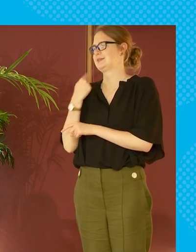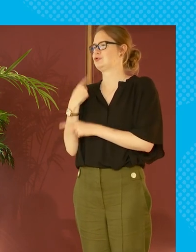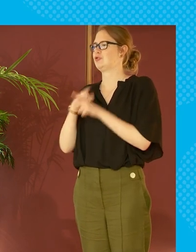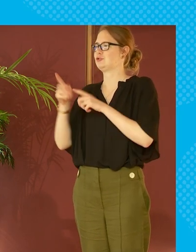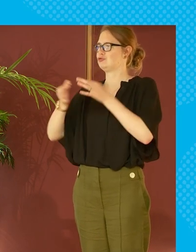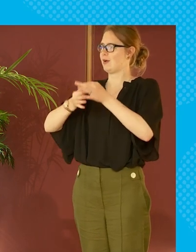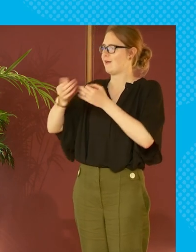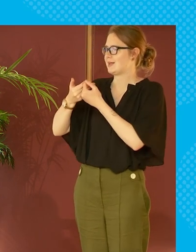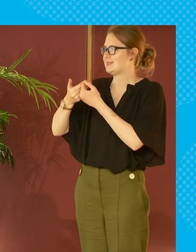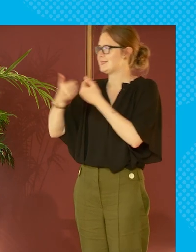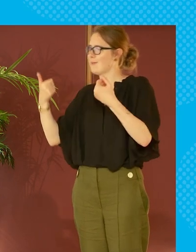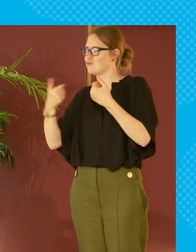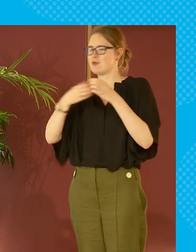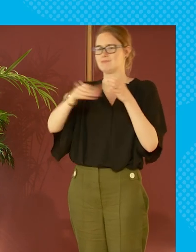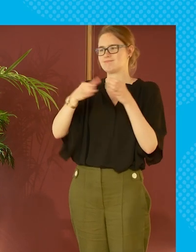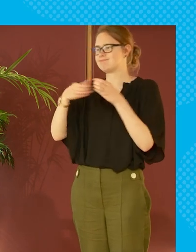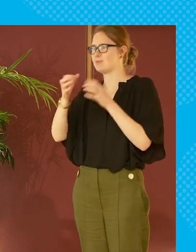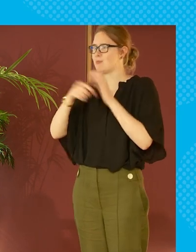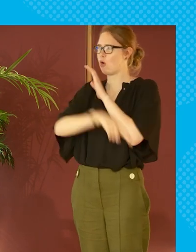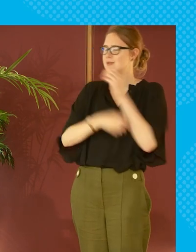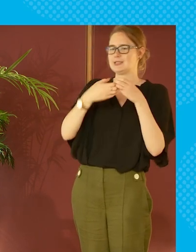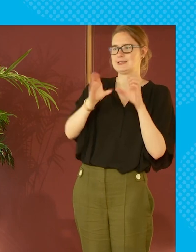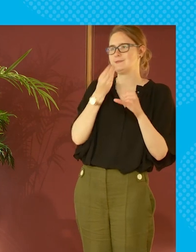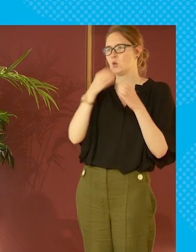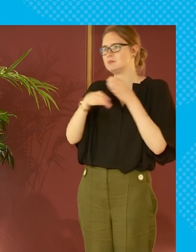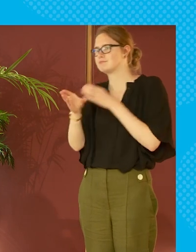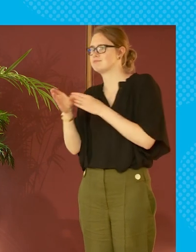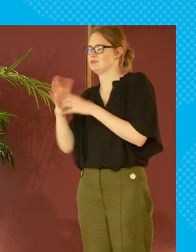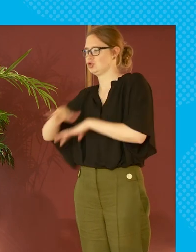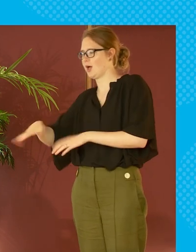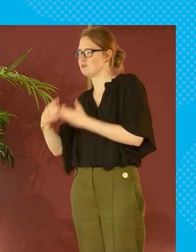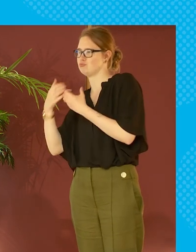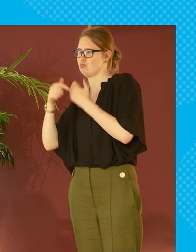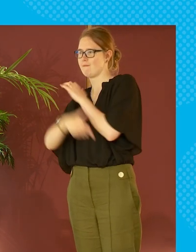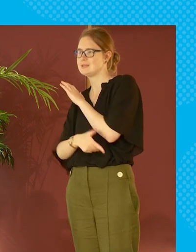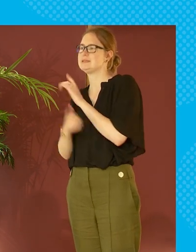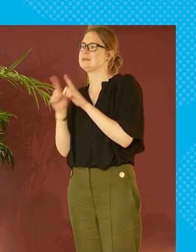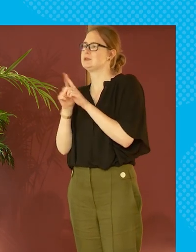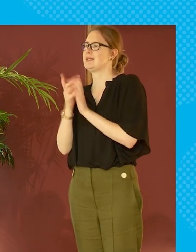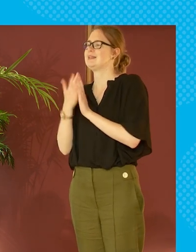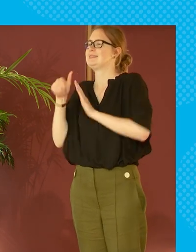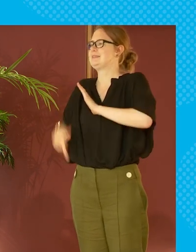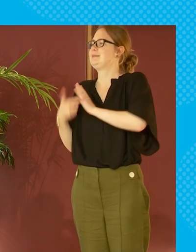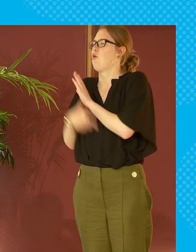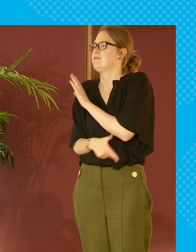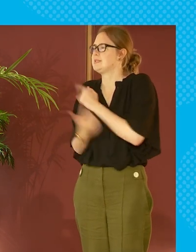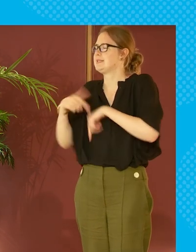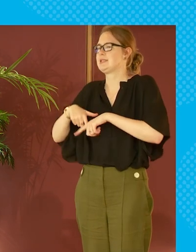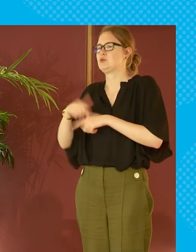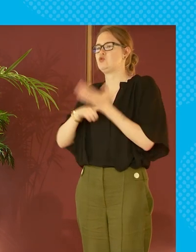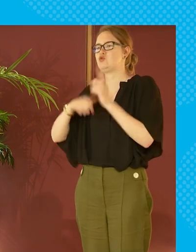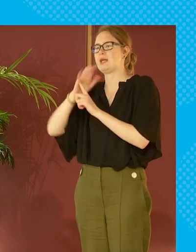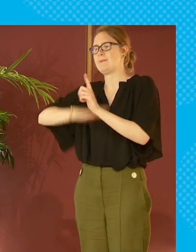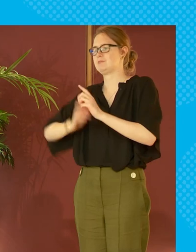to stratify or separate poverty in different ways we're talking about period poverty and and even child poverty very deep poverty in the